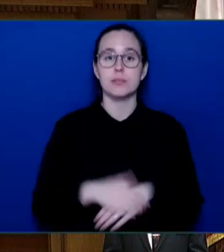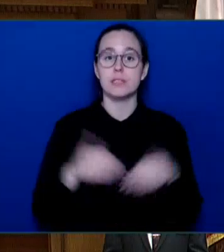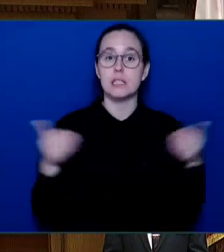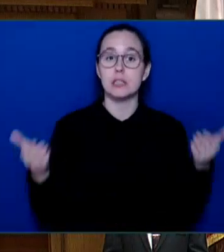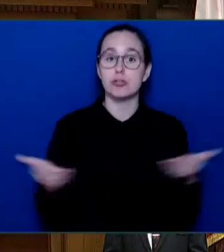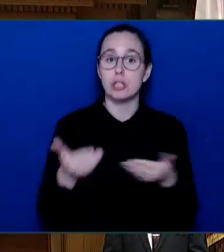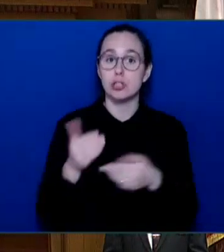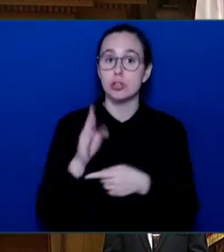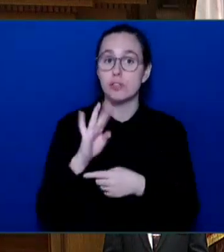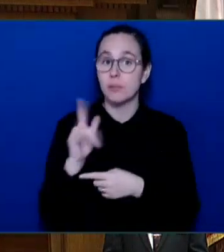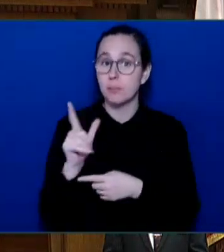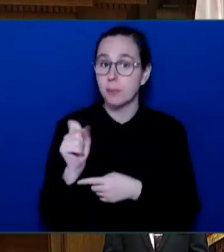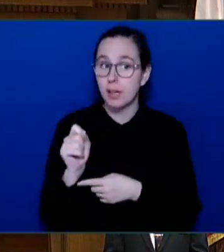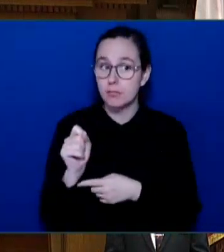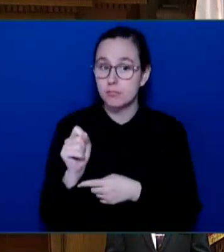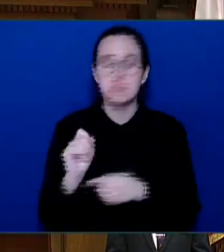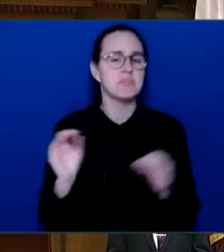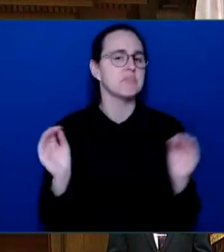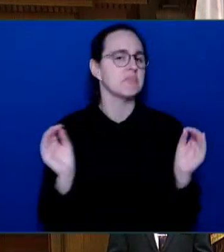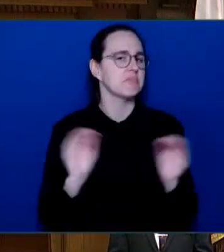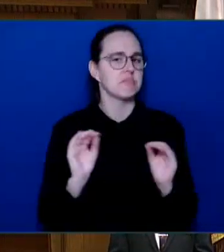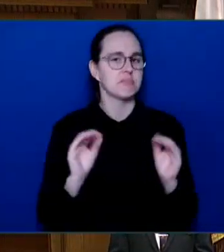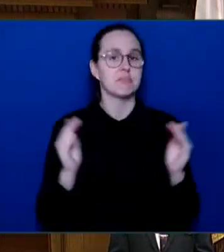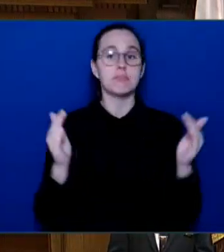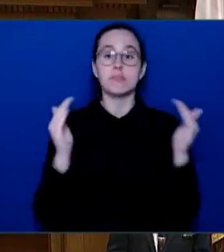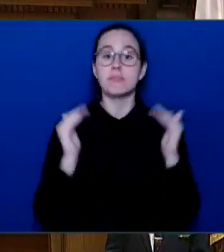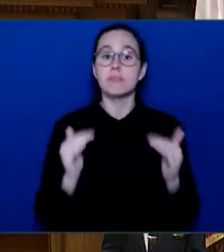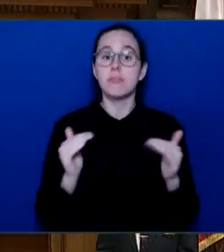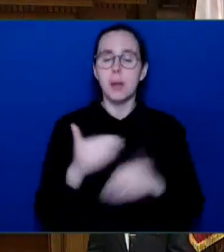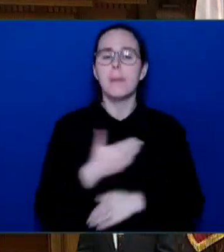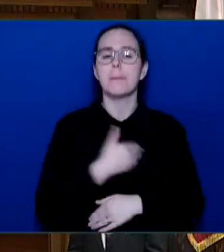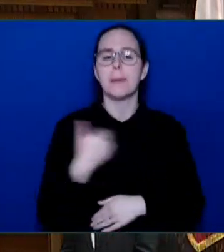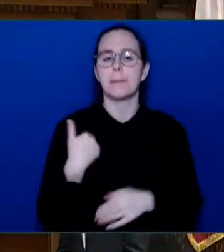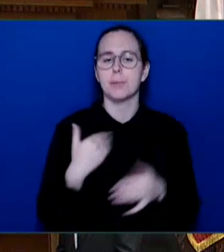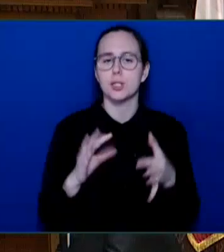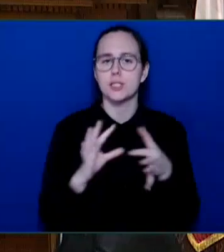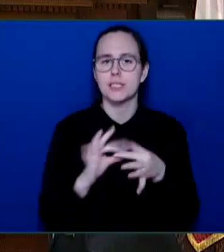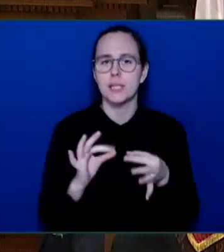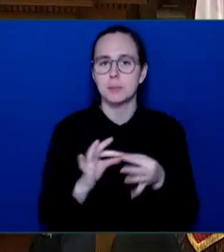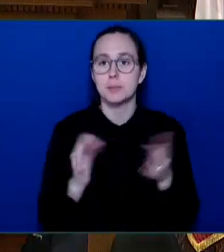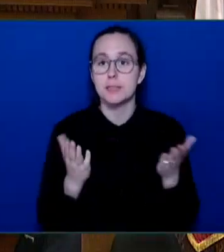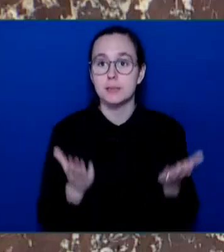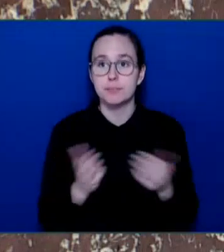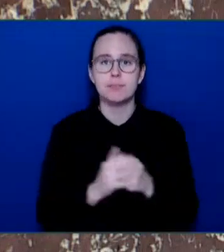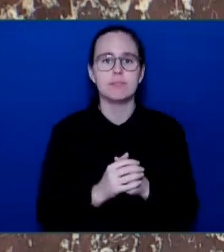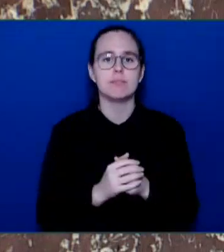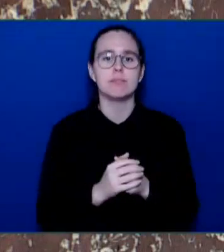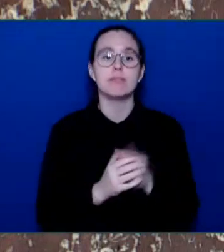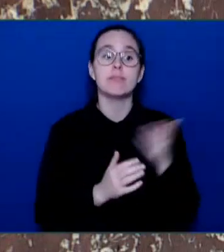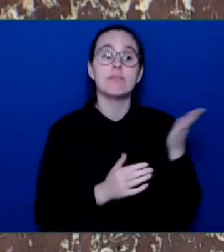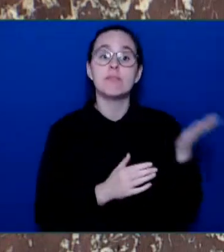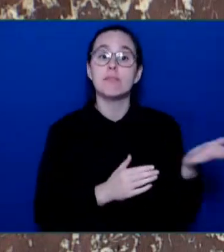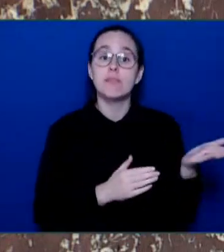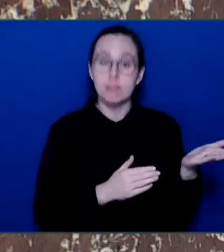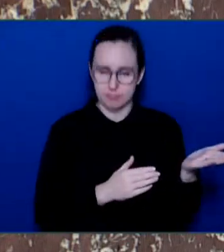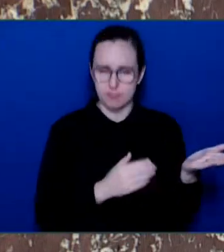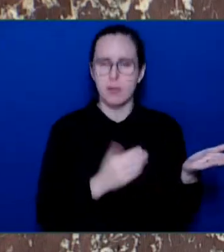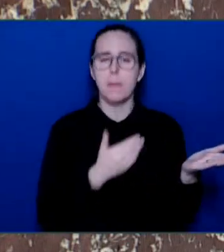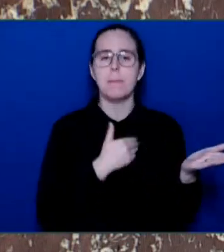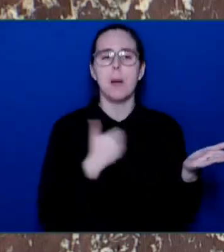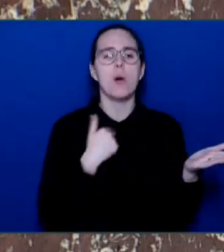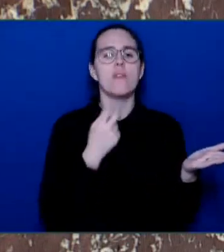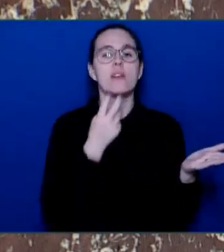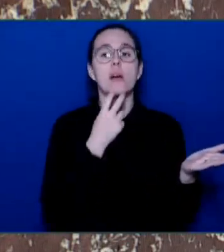Member for Kamloops North Thompson. Thank you, Mr. Speaker. Yesterday, when I rose in introductions and